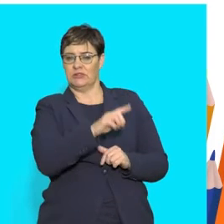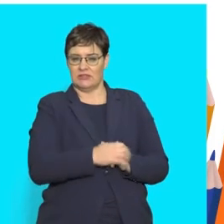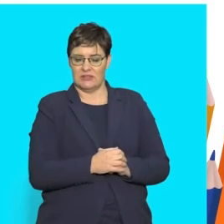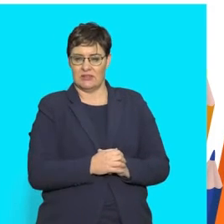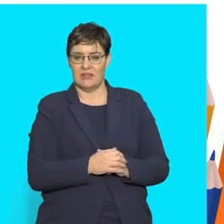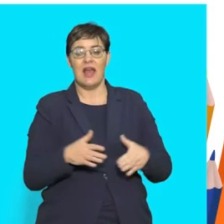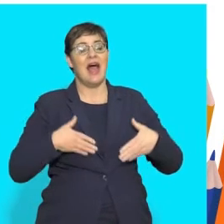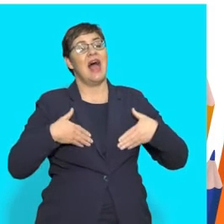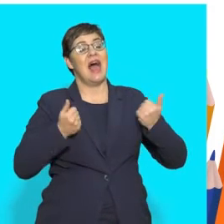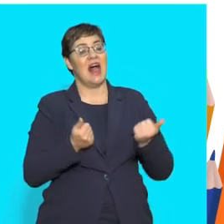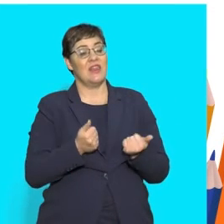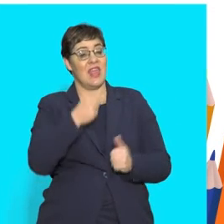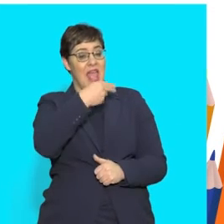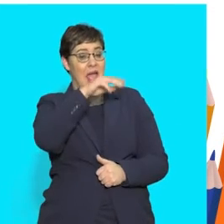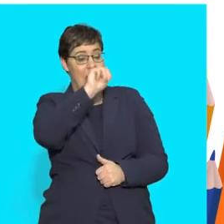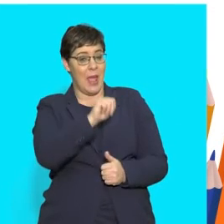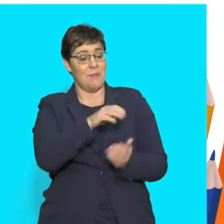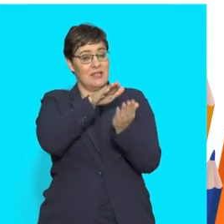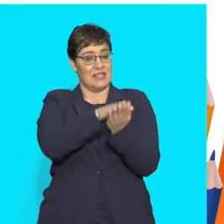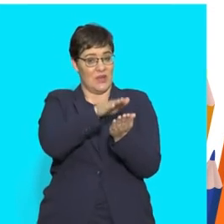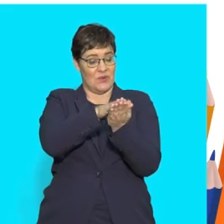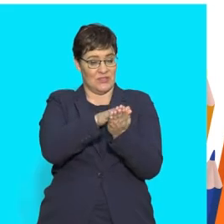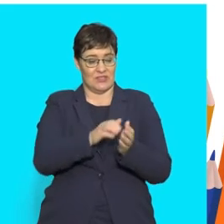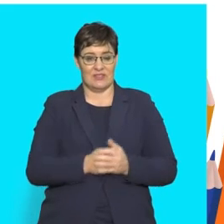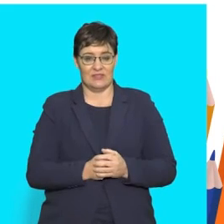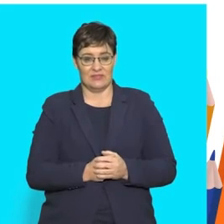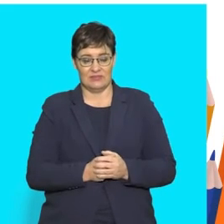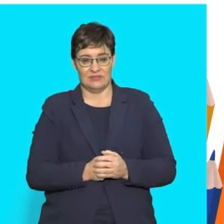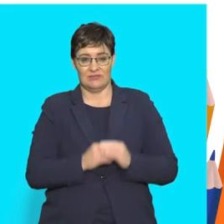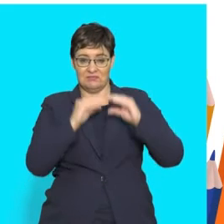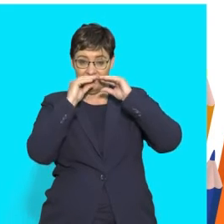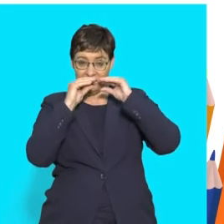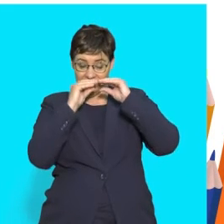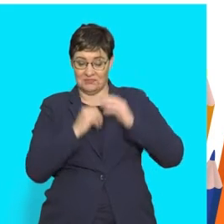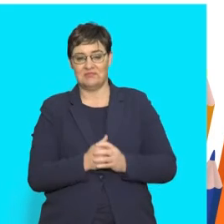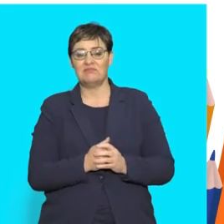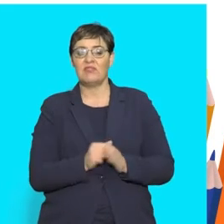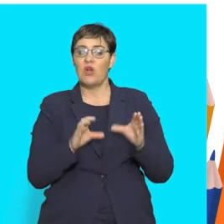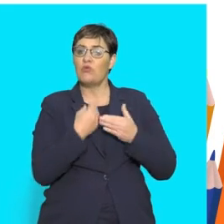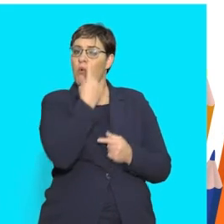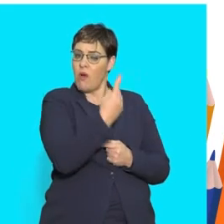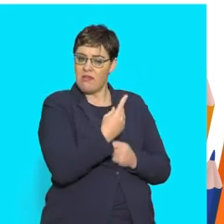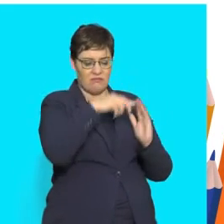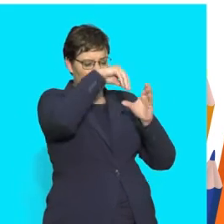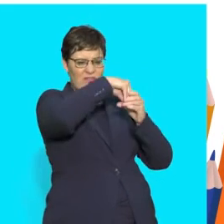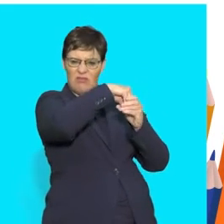Healthy Ham Sandwich Great! Now Group 1 will read the ingredients.